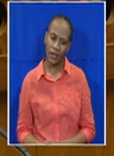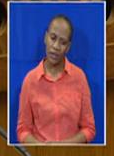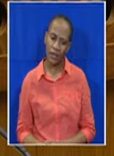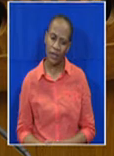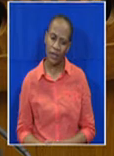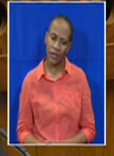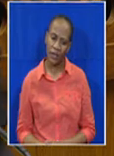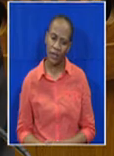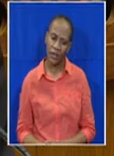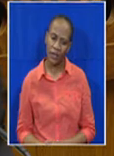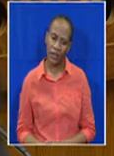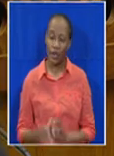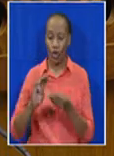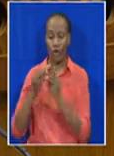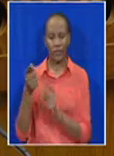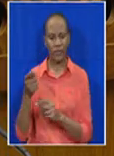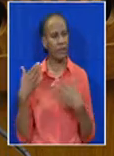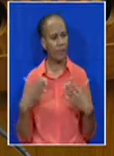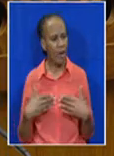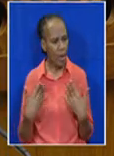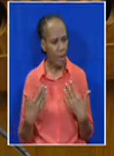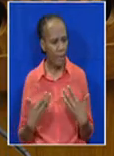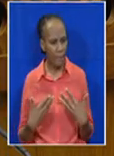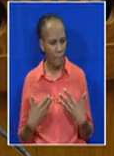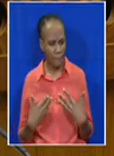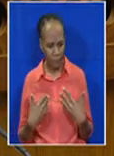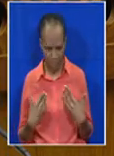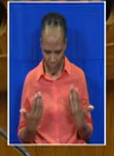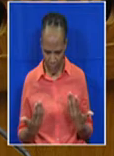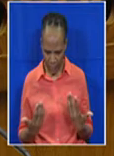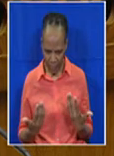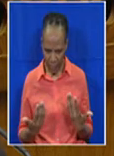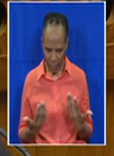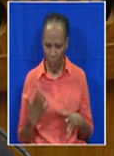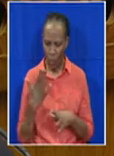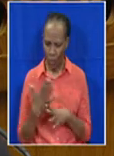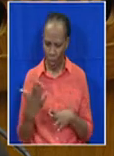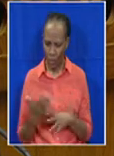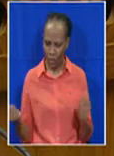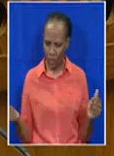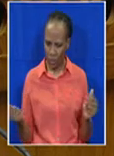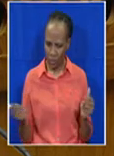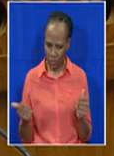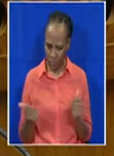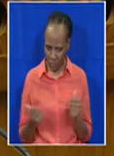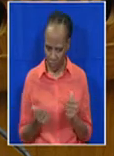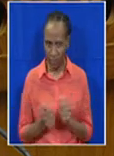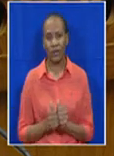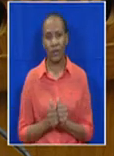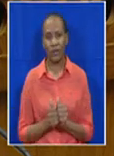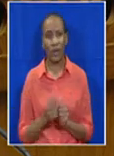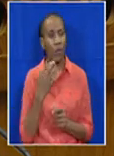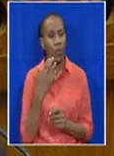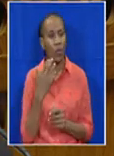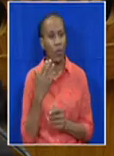en saam huil as een van hulle nie terugkeer van die sê af nie. Ons staan ook saam en baklui as iemand hulle onrechtvaardig behandel.